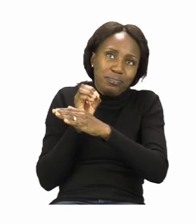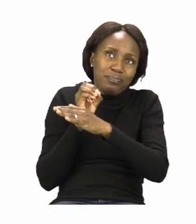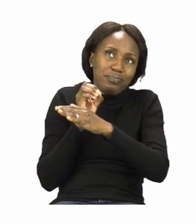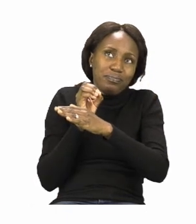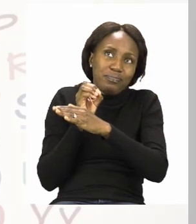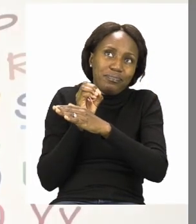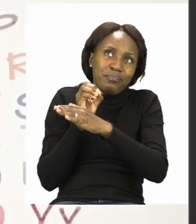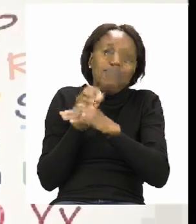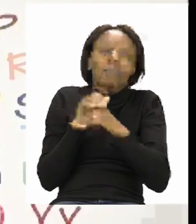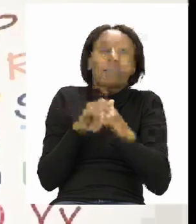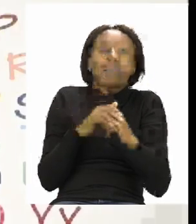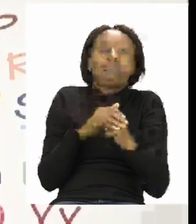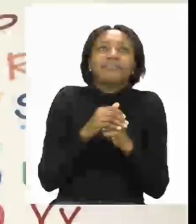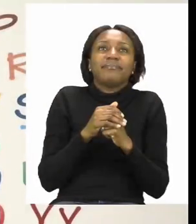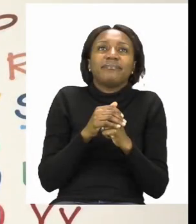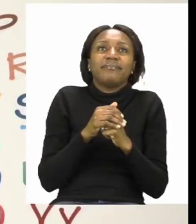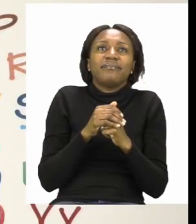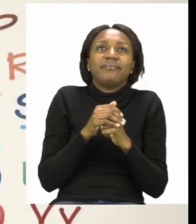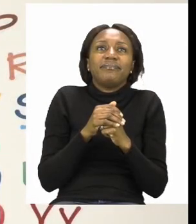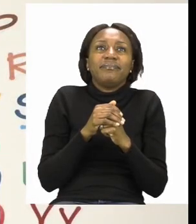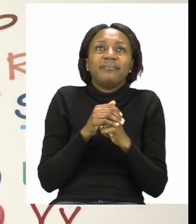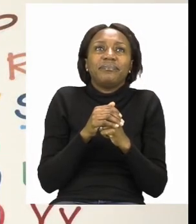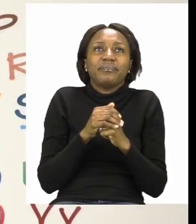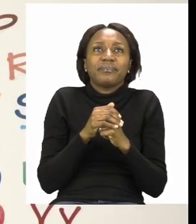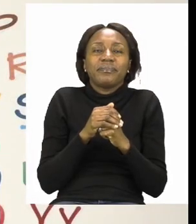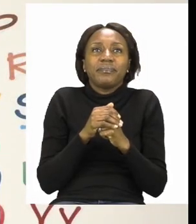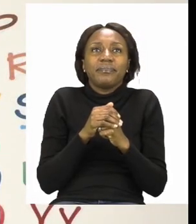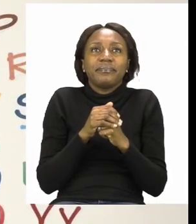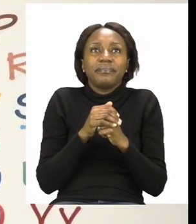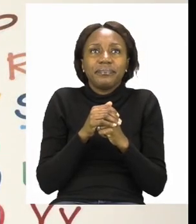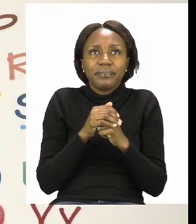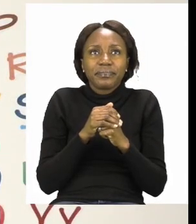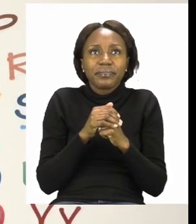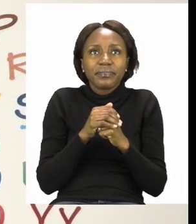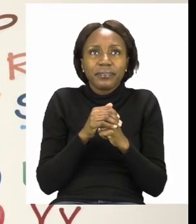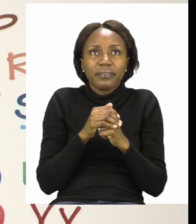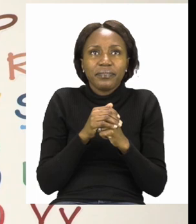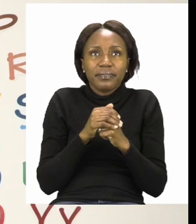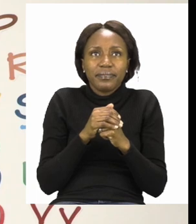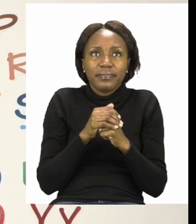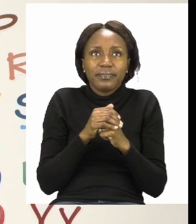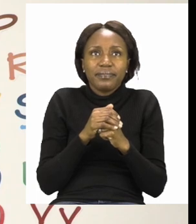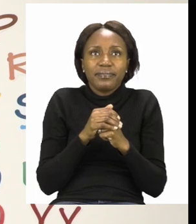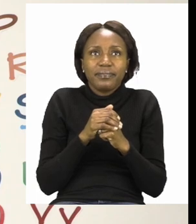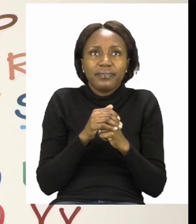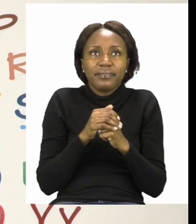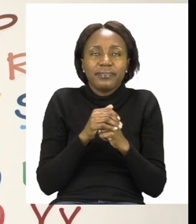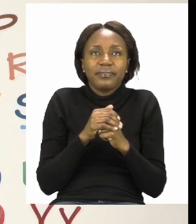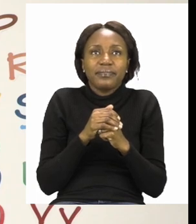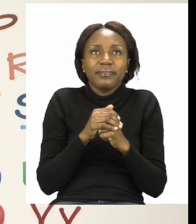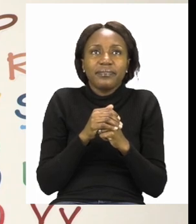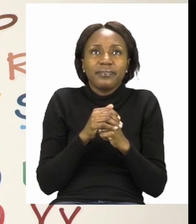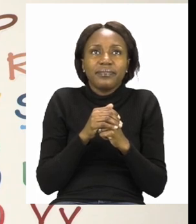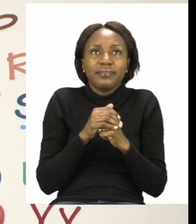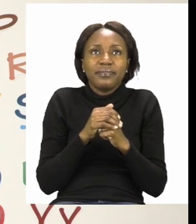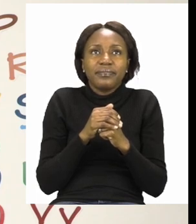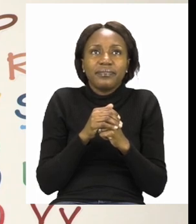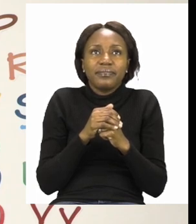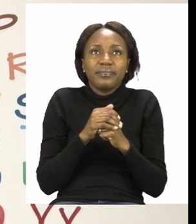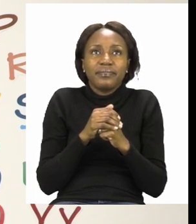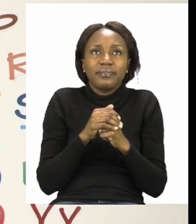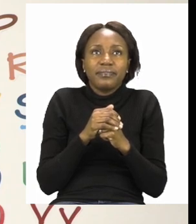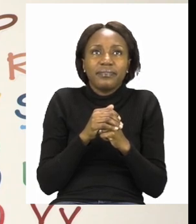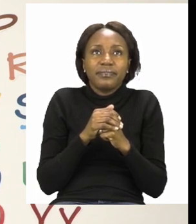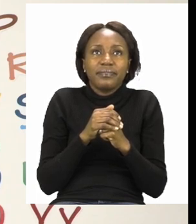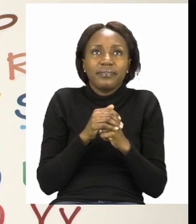before 11 is the number 10. Let's check to see if